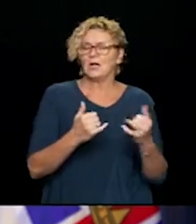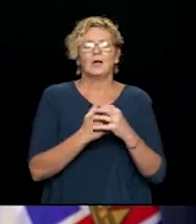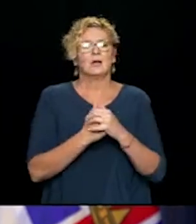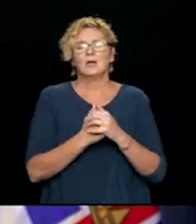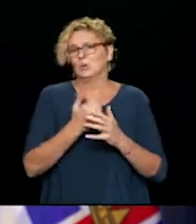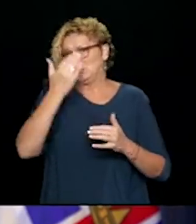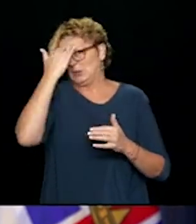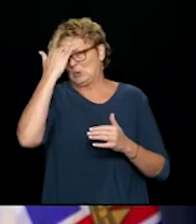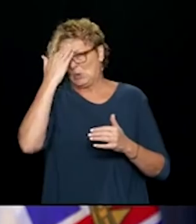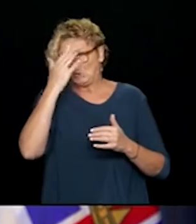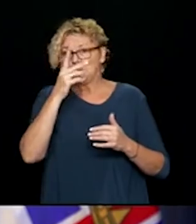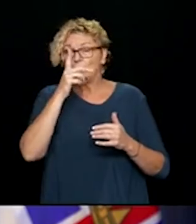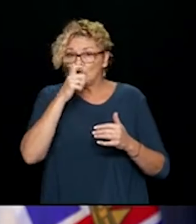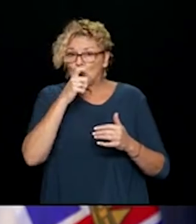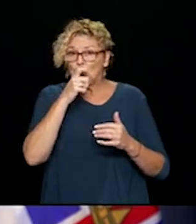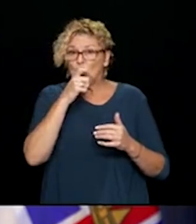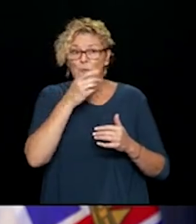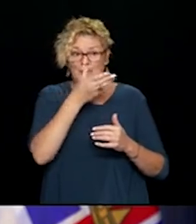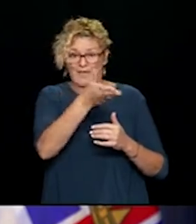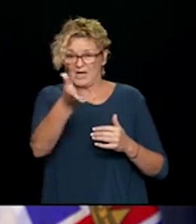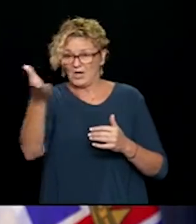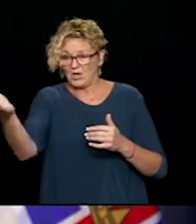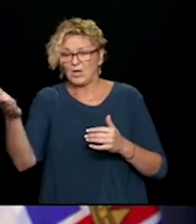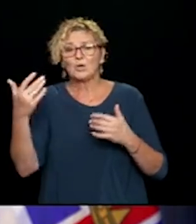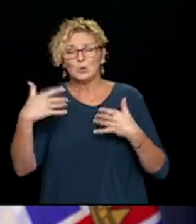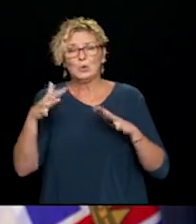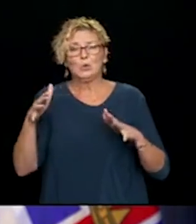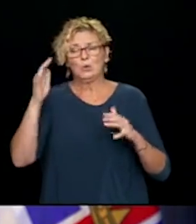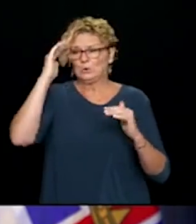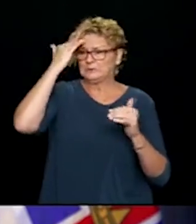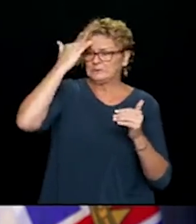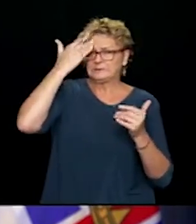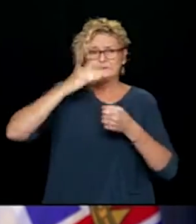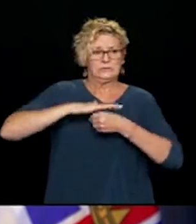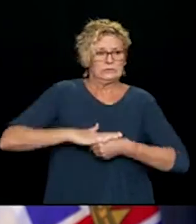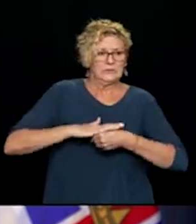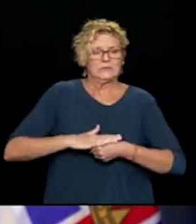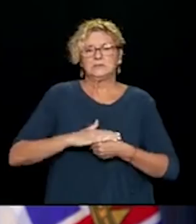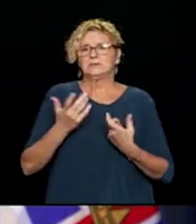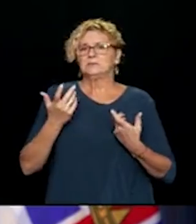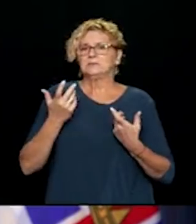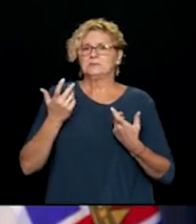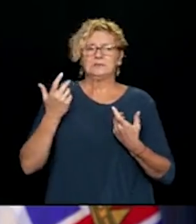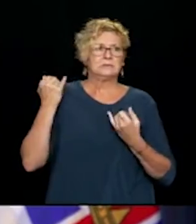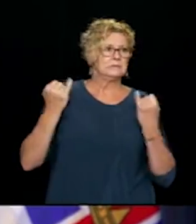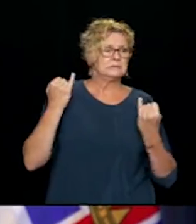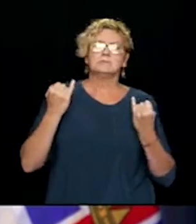outbreak of one person or a staff person from outside, how much anxiety that creates in people who live